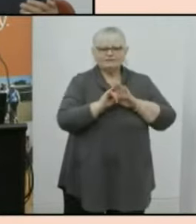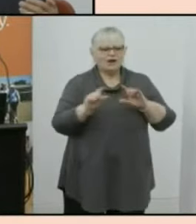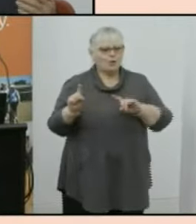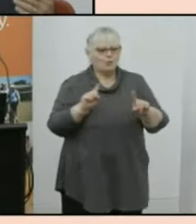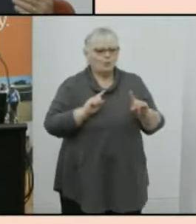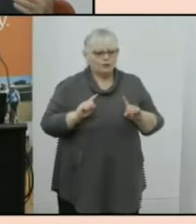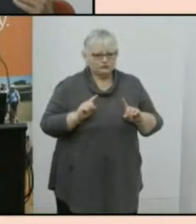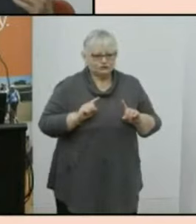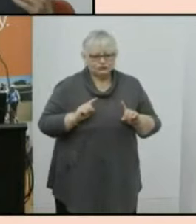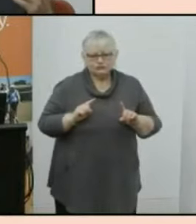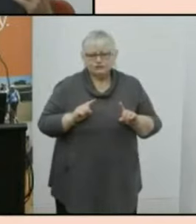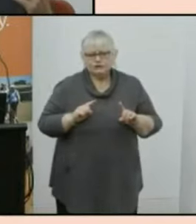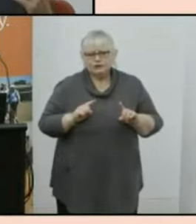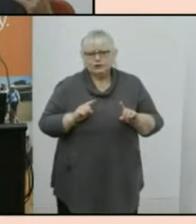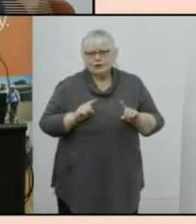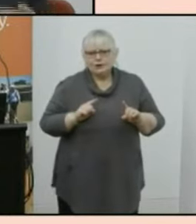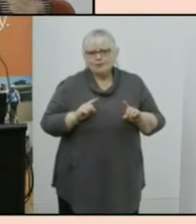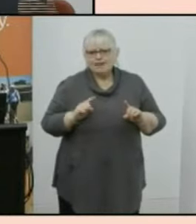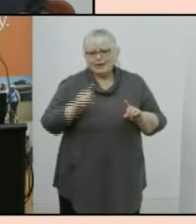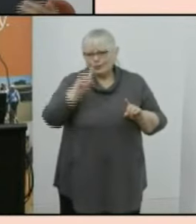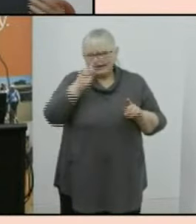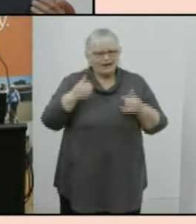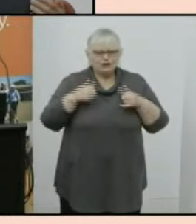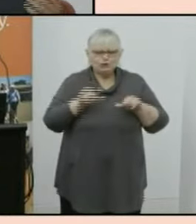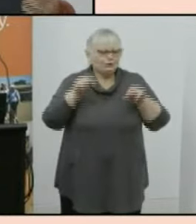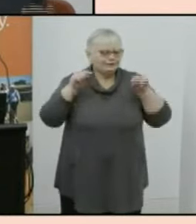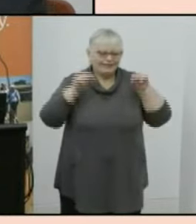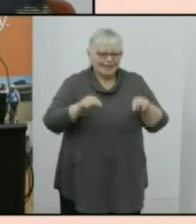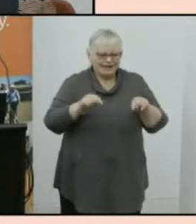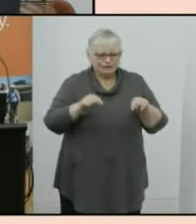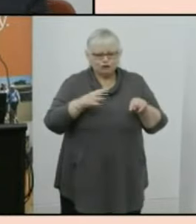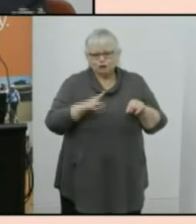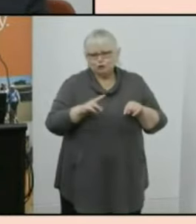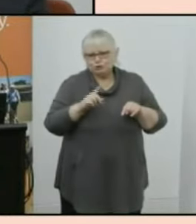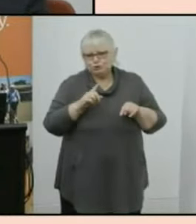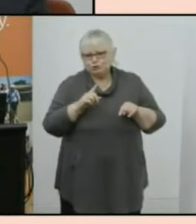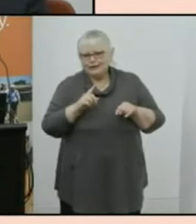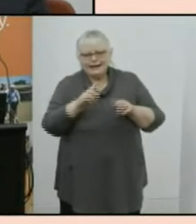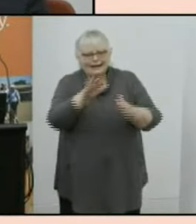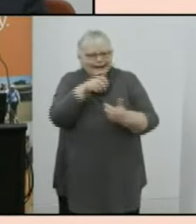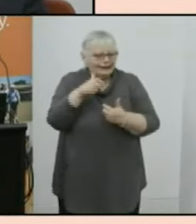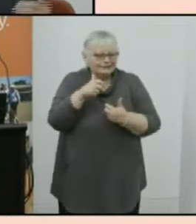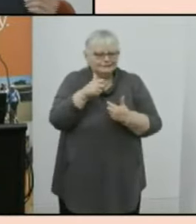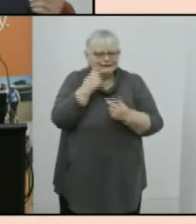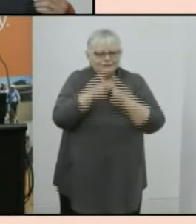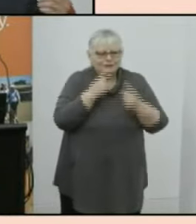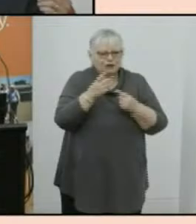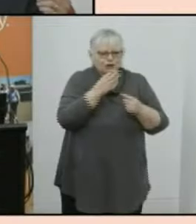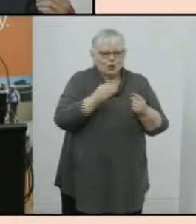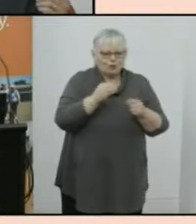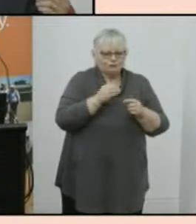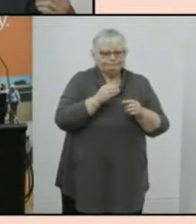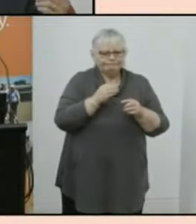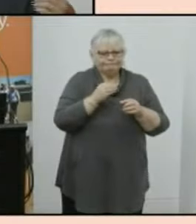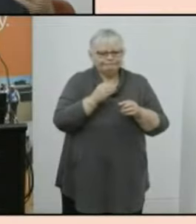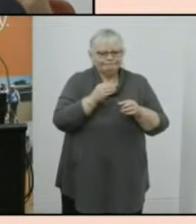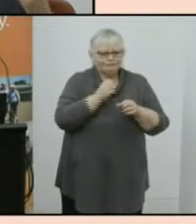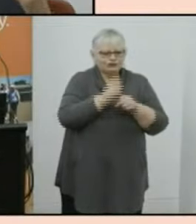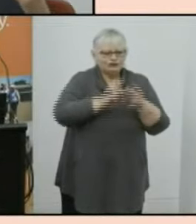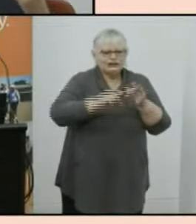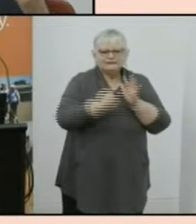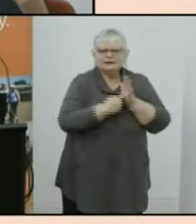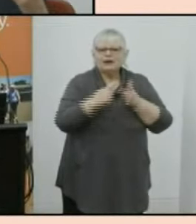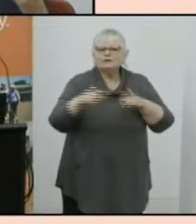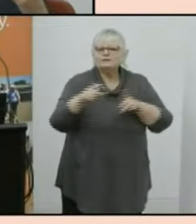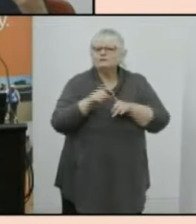so it it it can't be used to infer information on gender identity um and